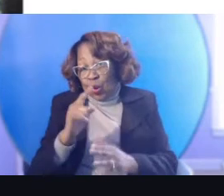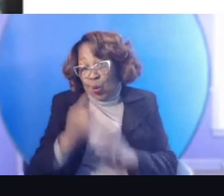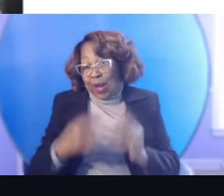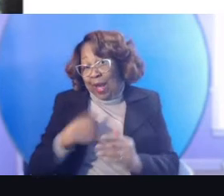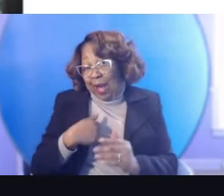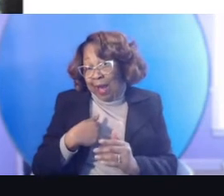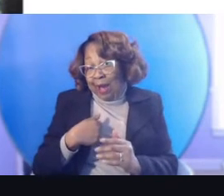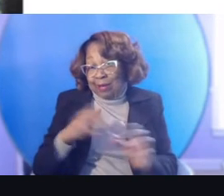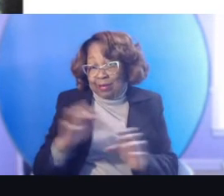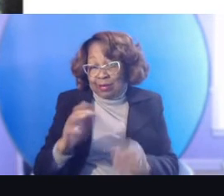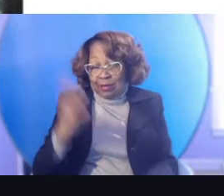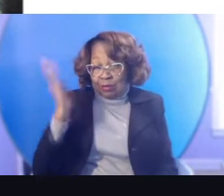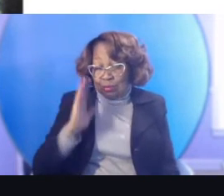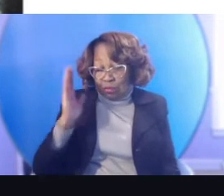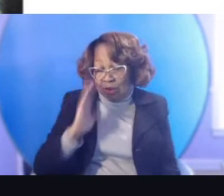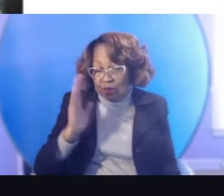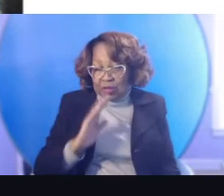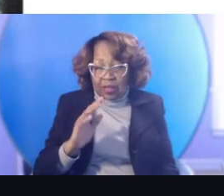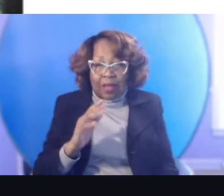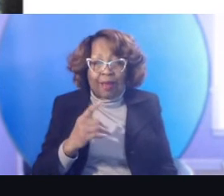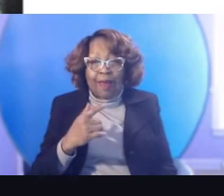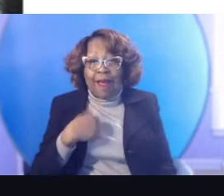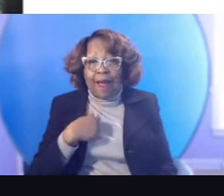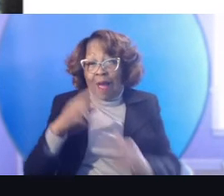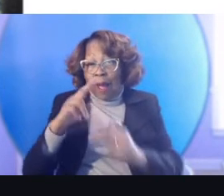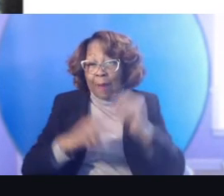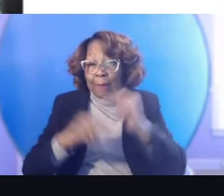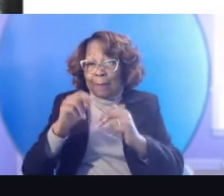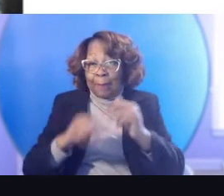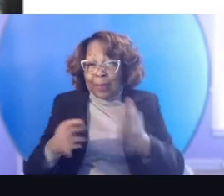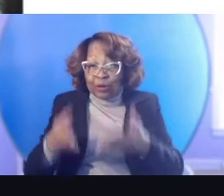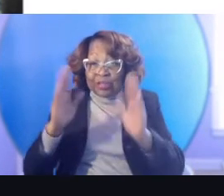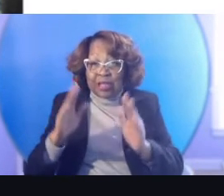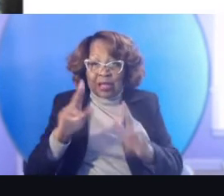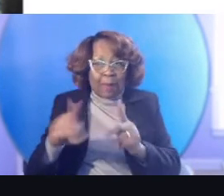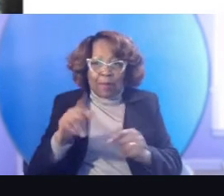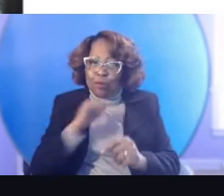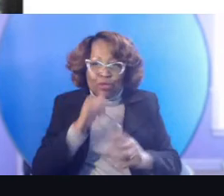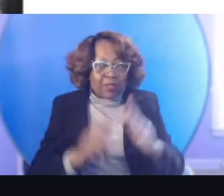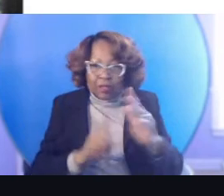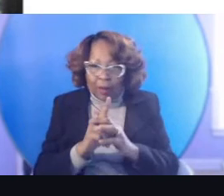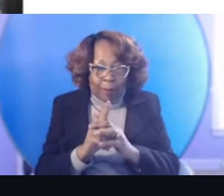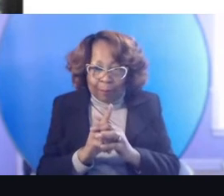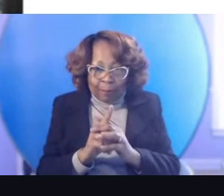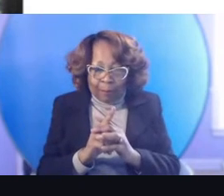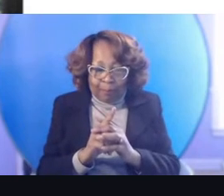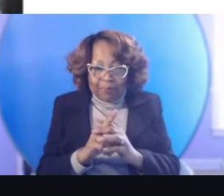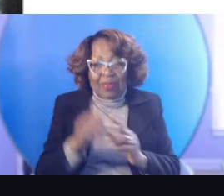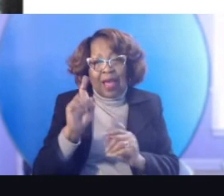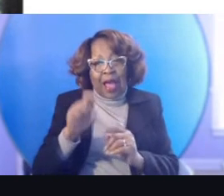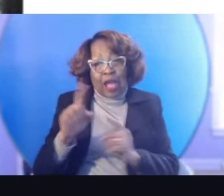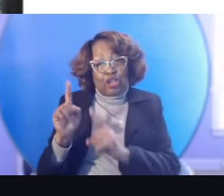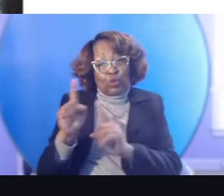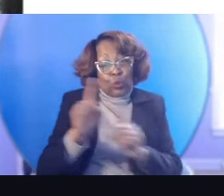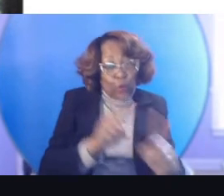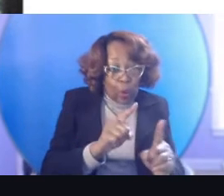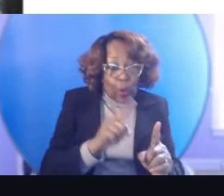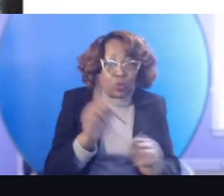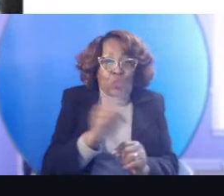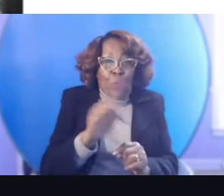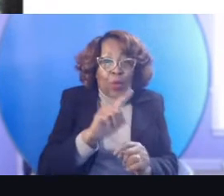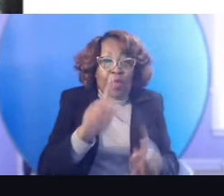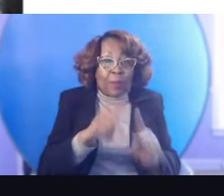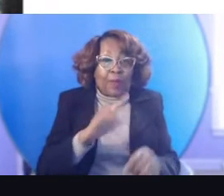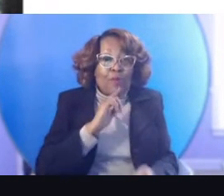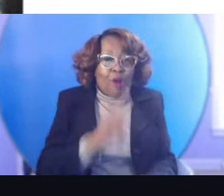and crying that I built it and people didn't come. I had to go and, and meet the people where they were and then show them